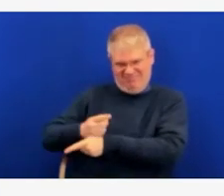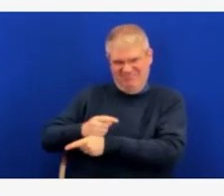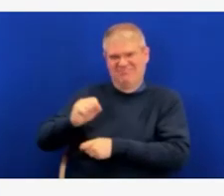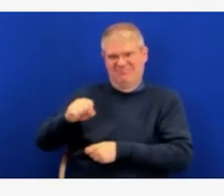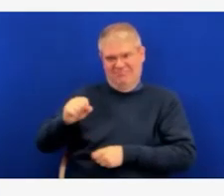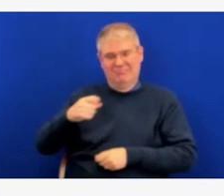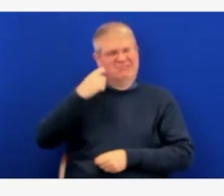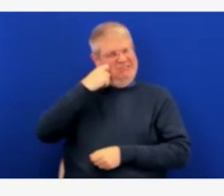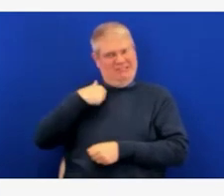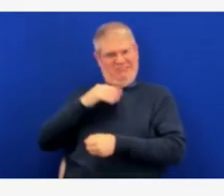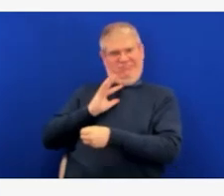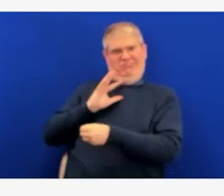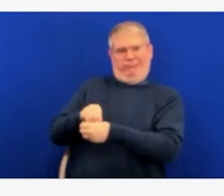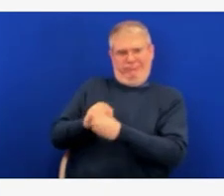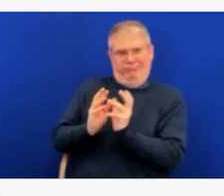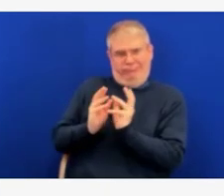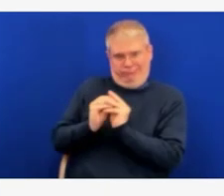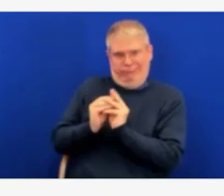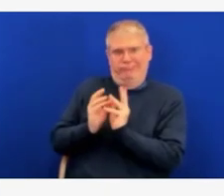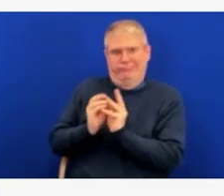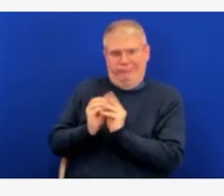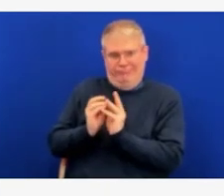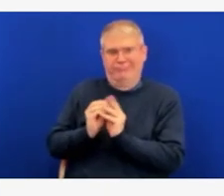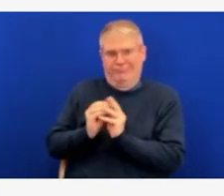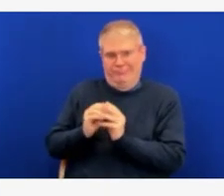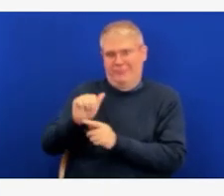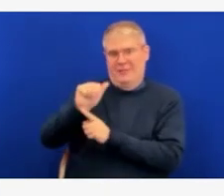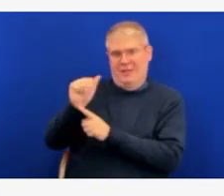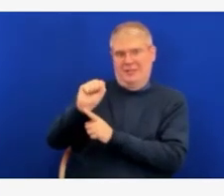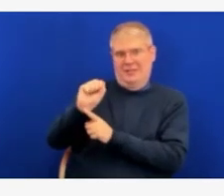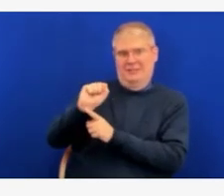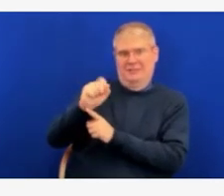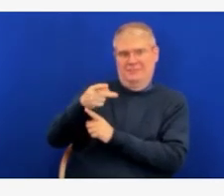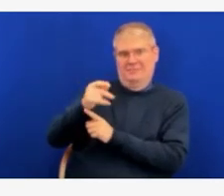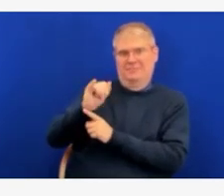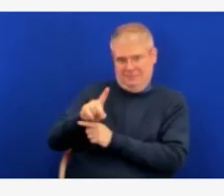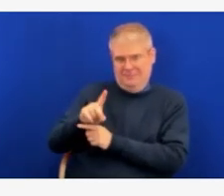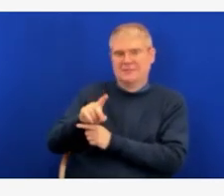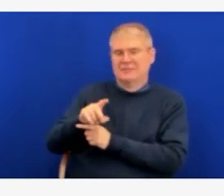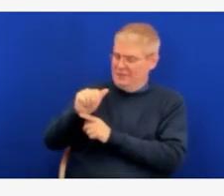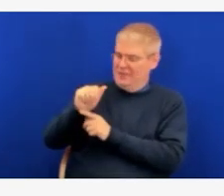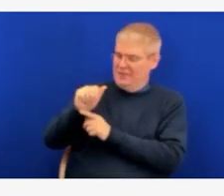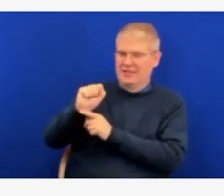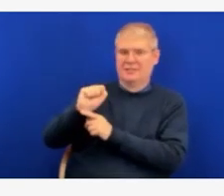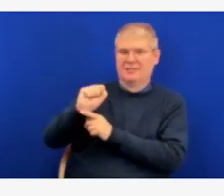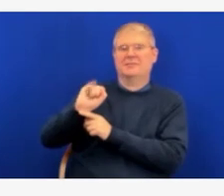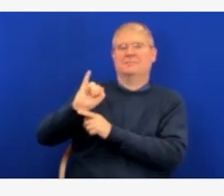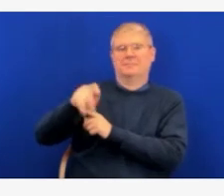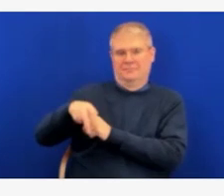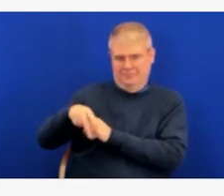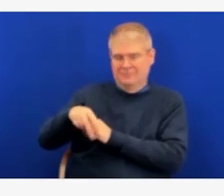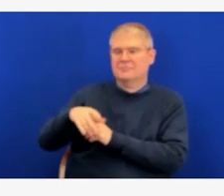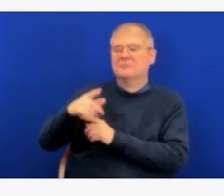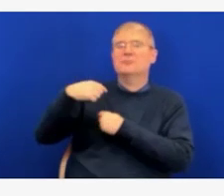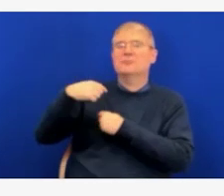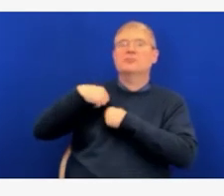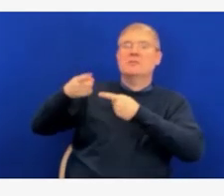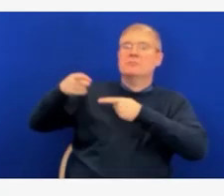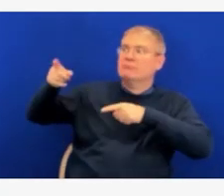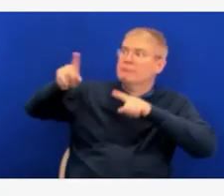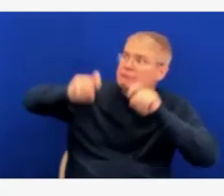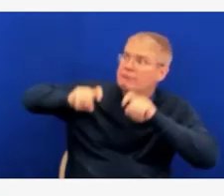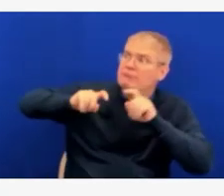data so far in the 12 and above is very reassuring. So that's good to see that in that age